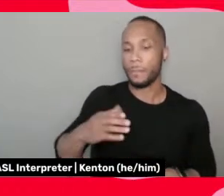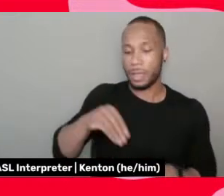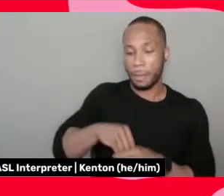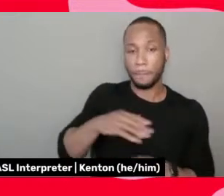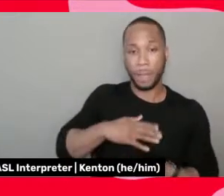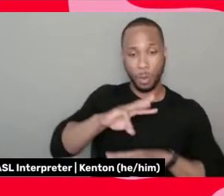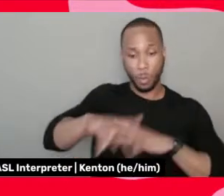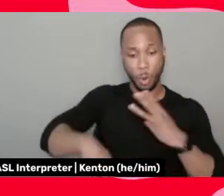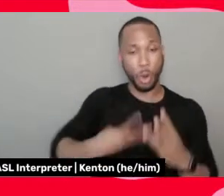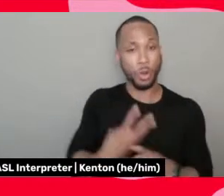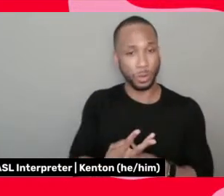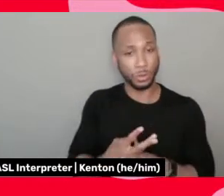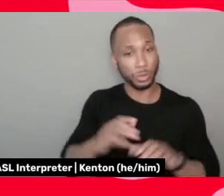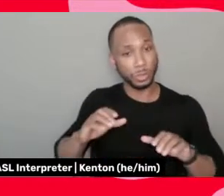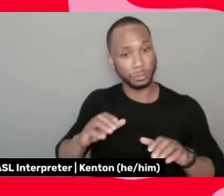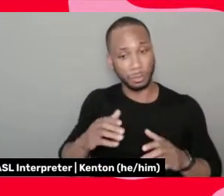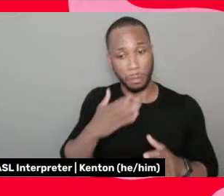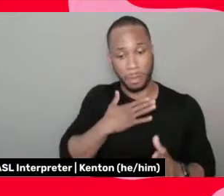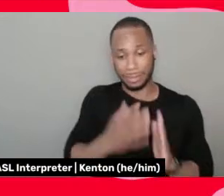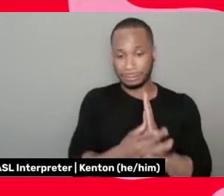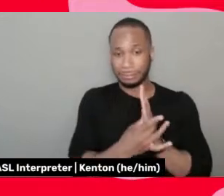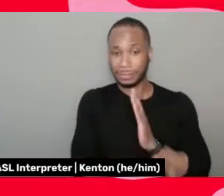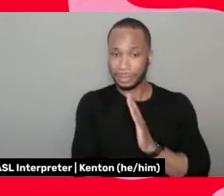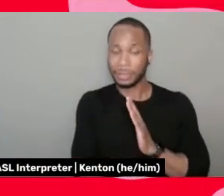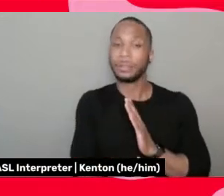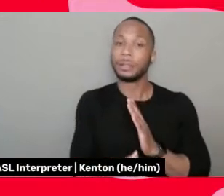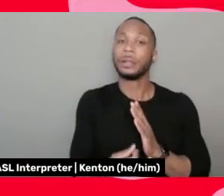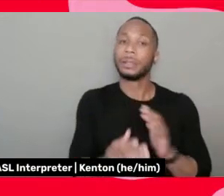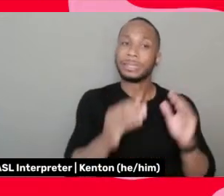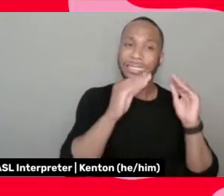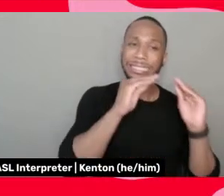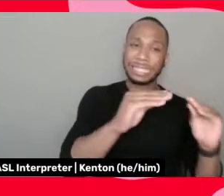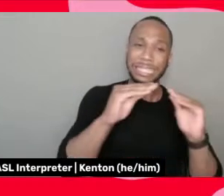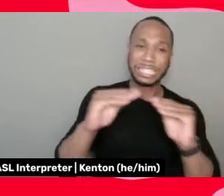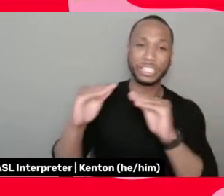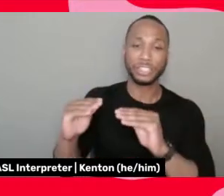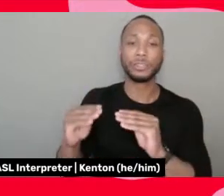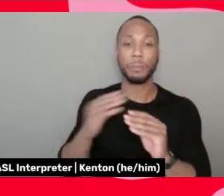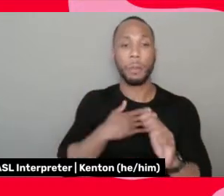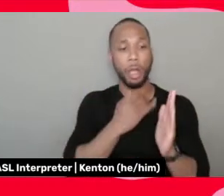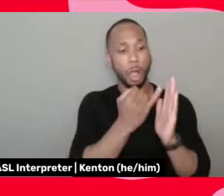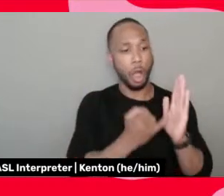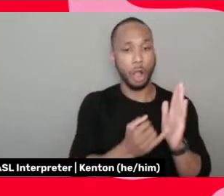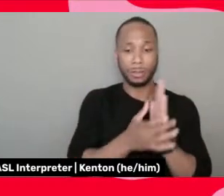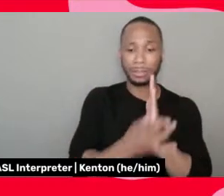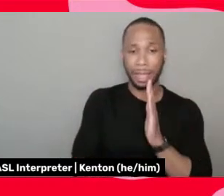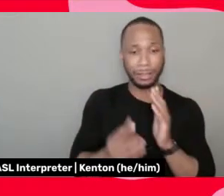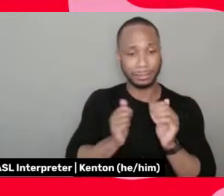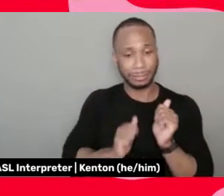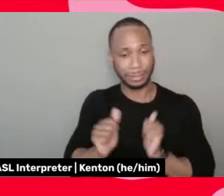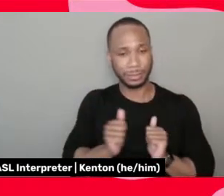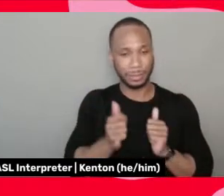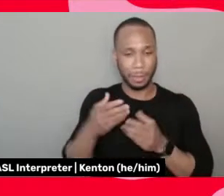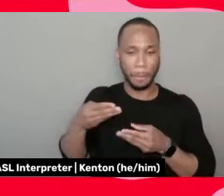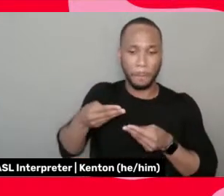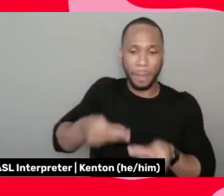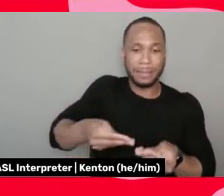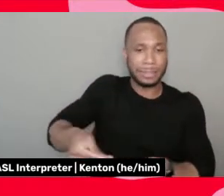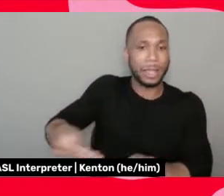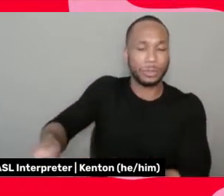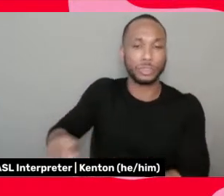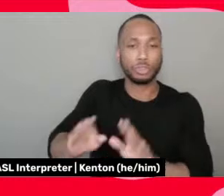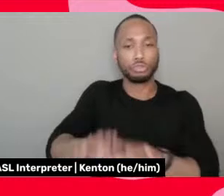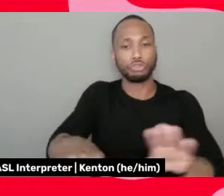am in where I am and teach and pass my art and my talents to the children who might